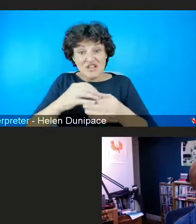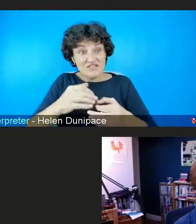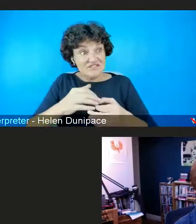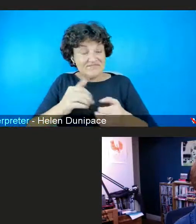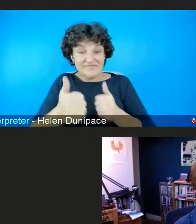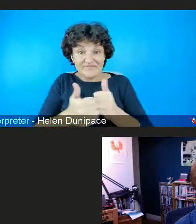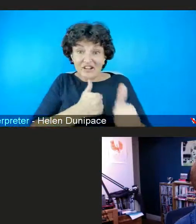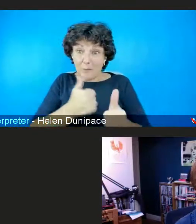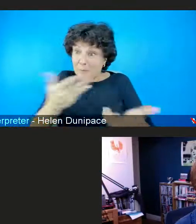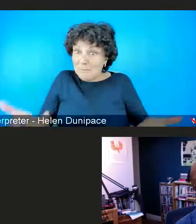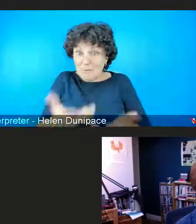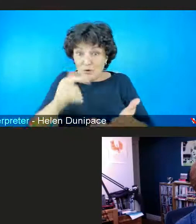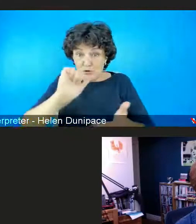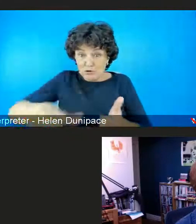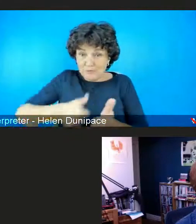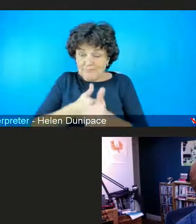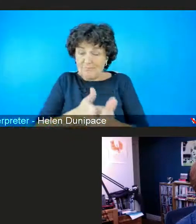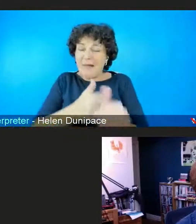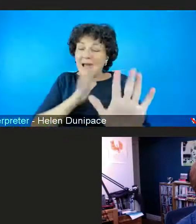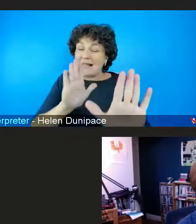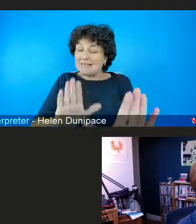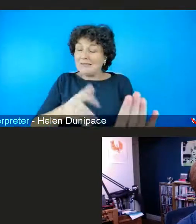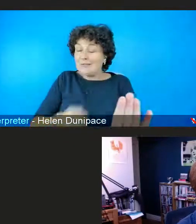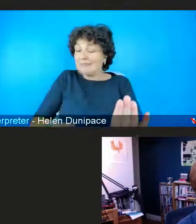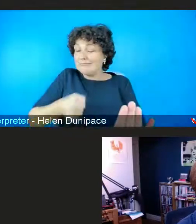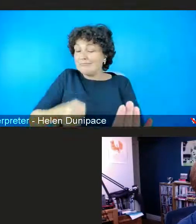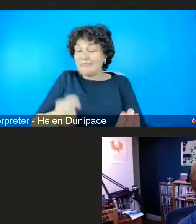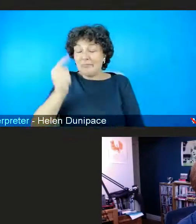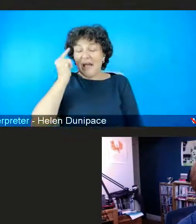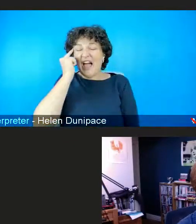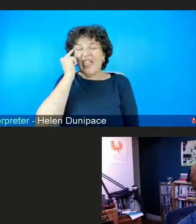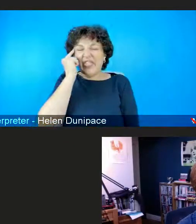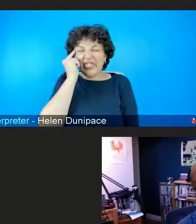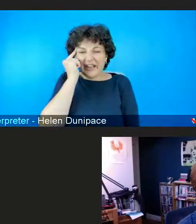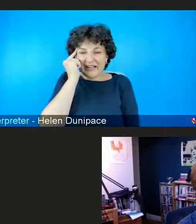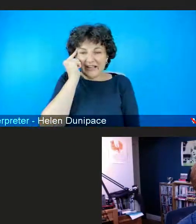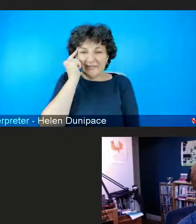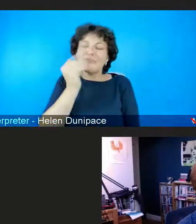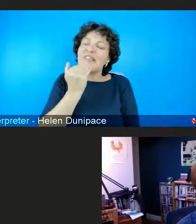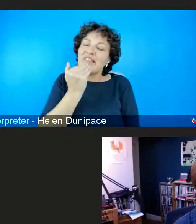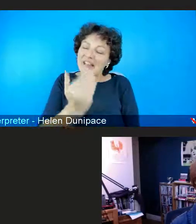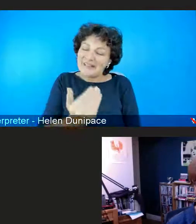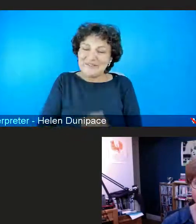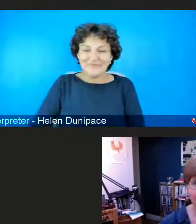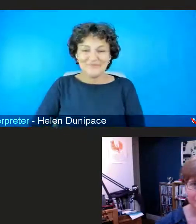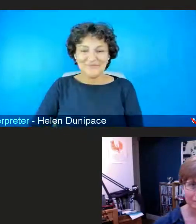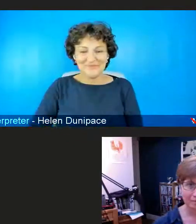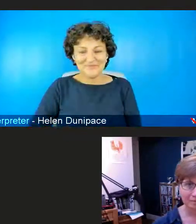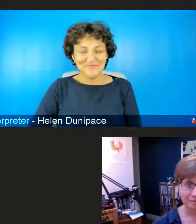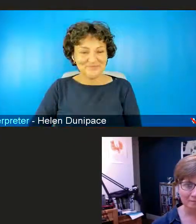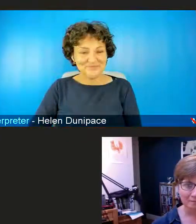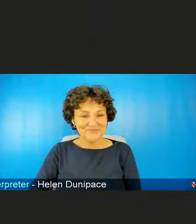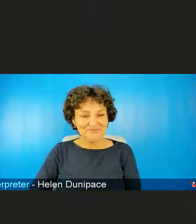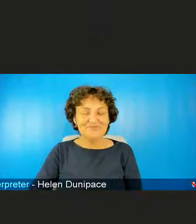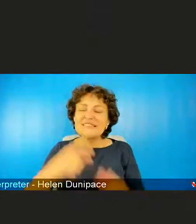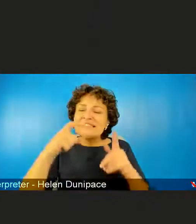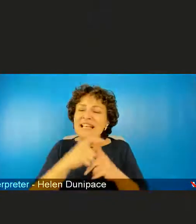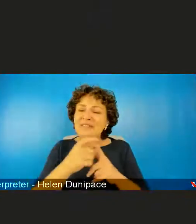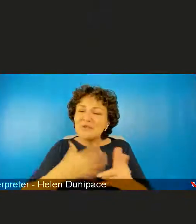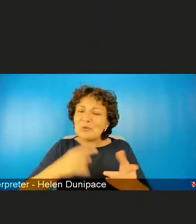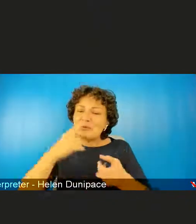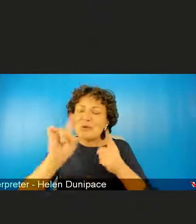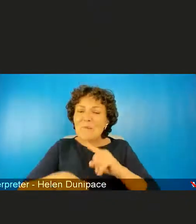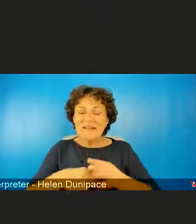But it gives me pause. Sautner- Thank you. Thank you very much, Karen. Davey, would you like to comment?